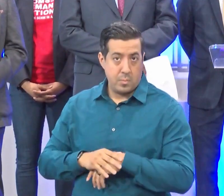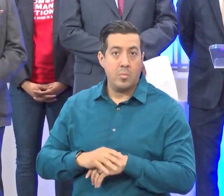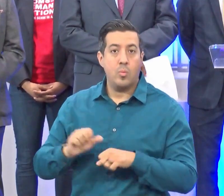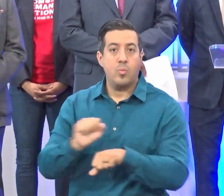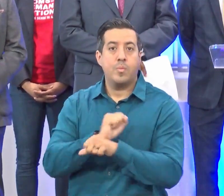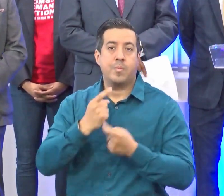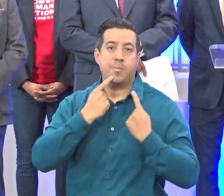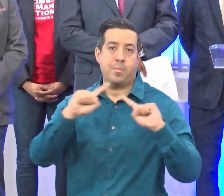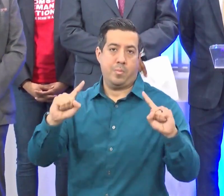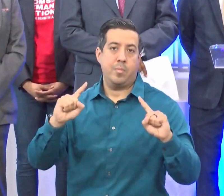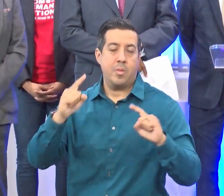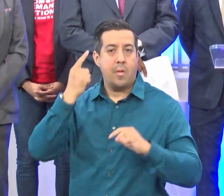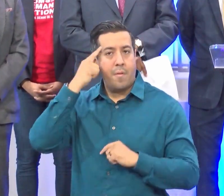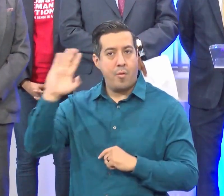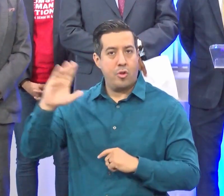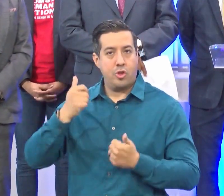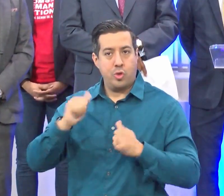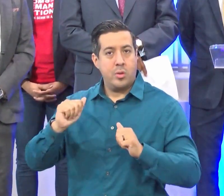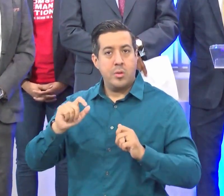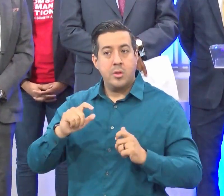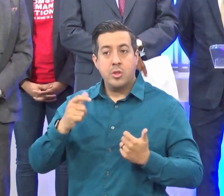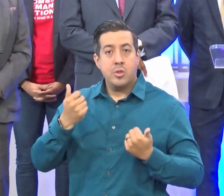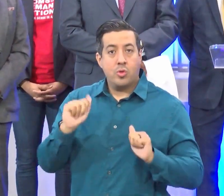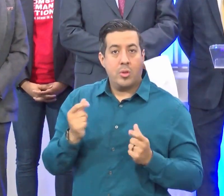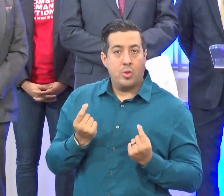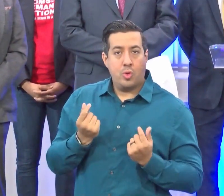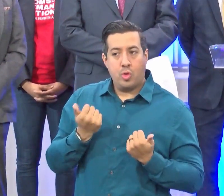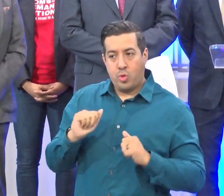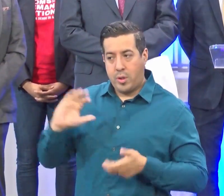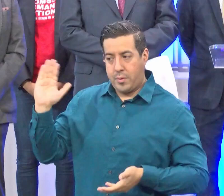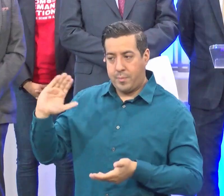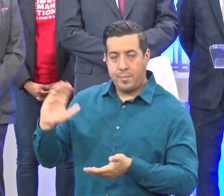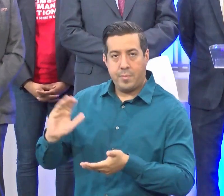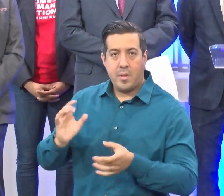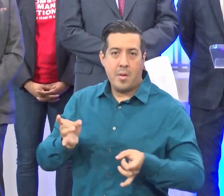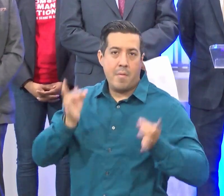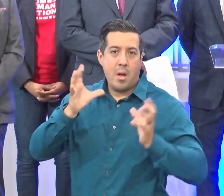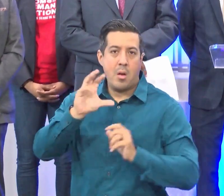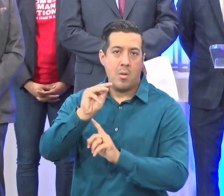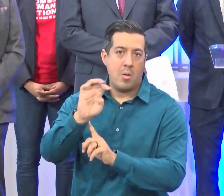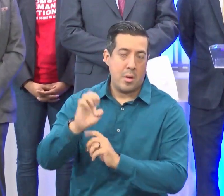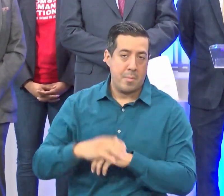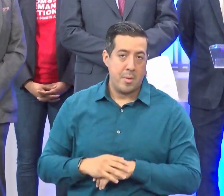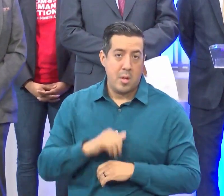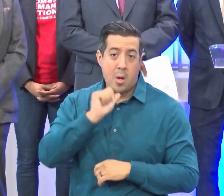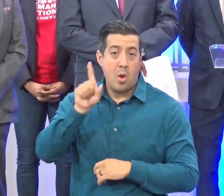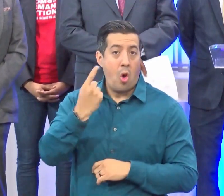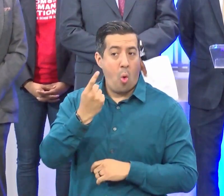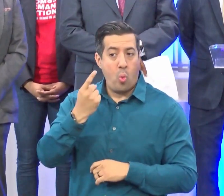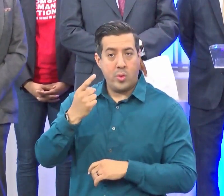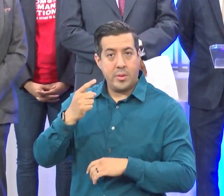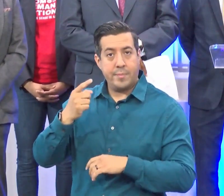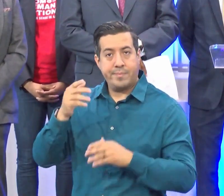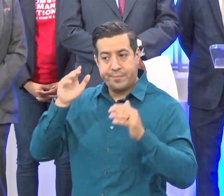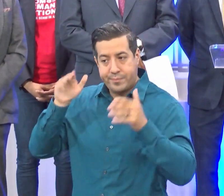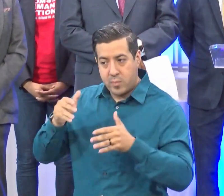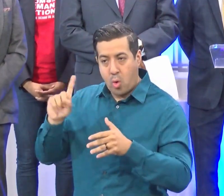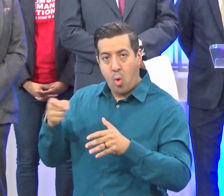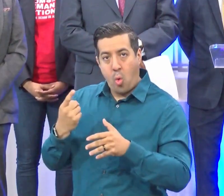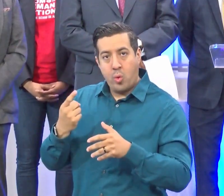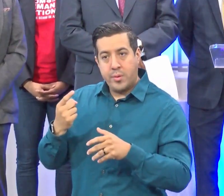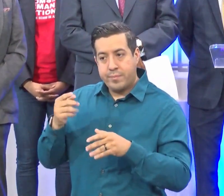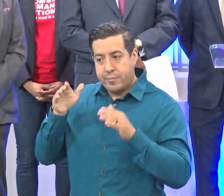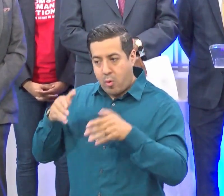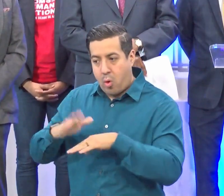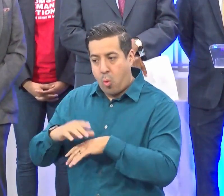in a comprehensive initiative to fight gun violence. We're not just relying on this program, but in Under One